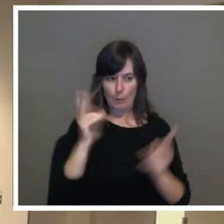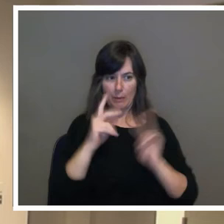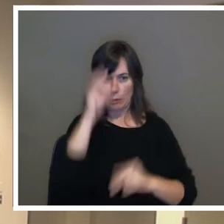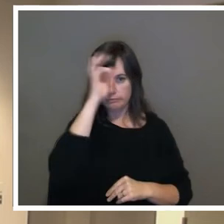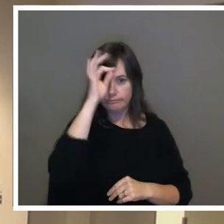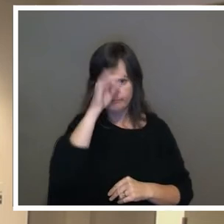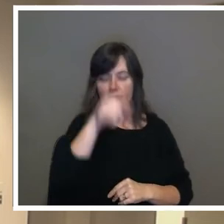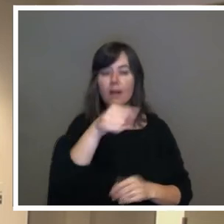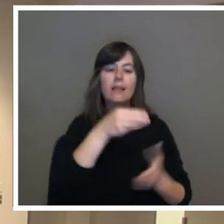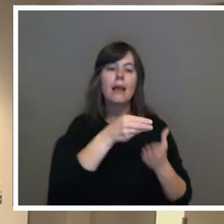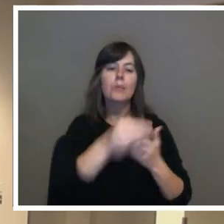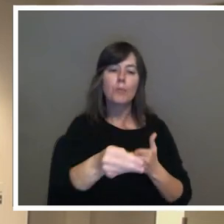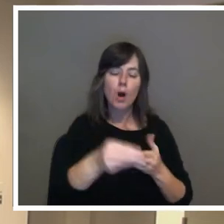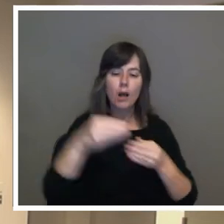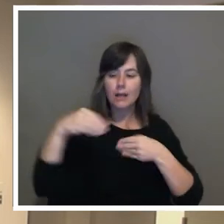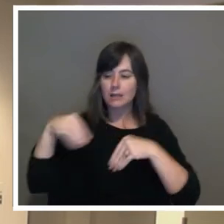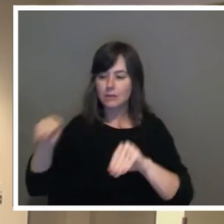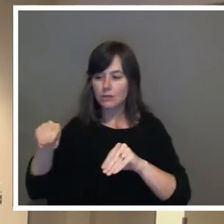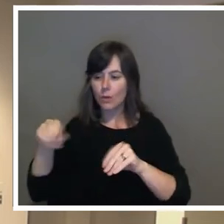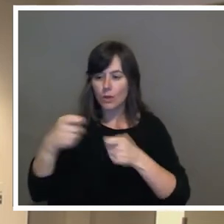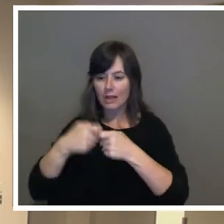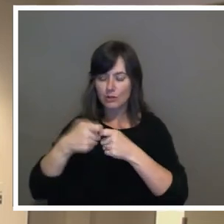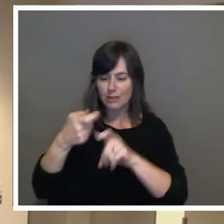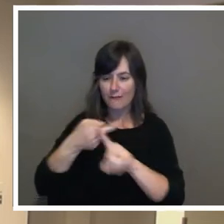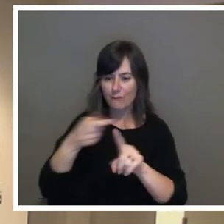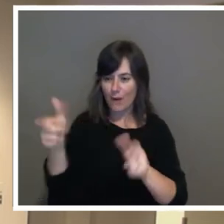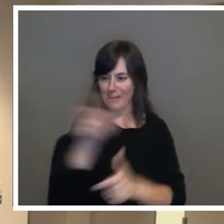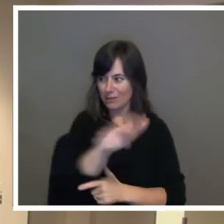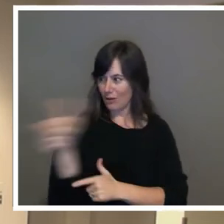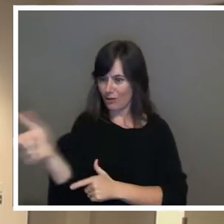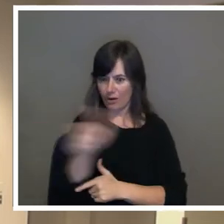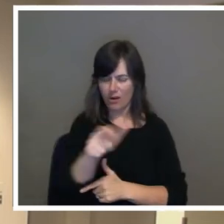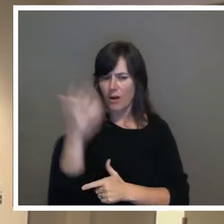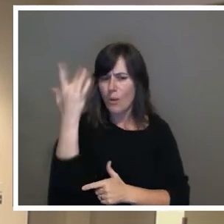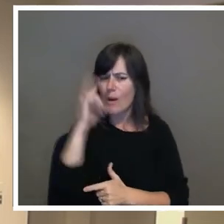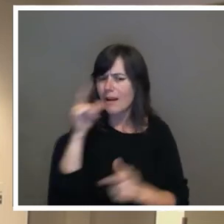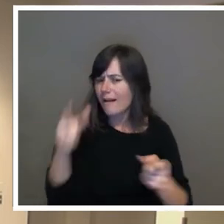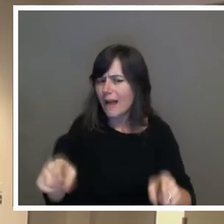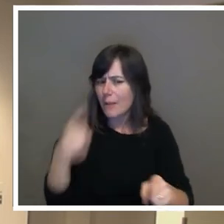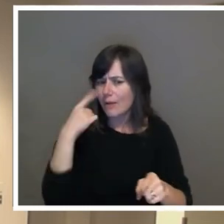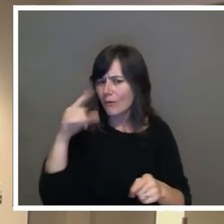from each other. Why didn't that happen for Texas?